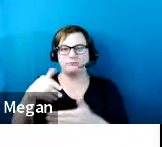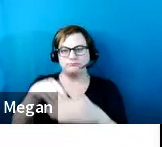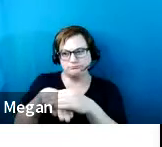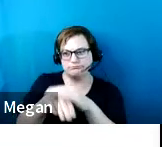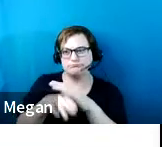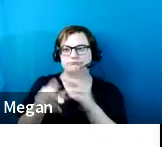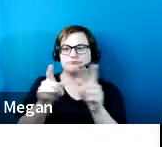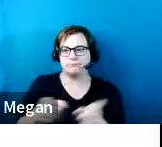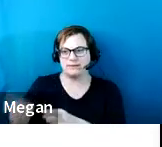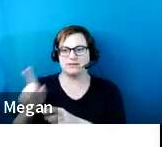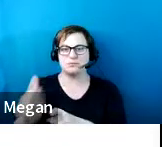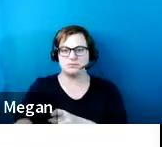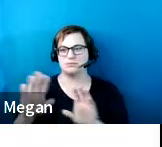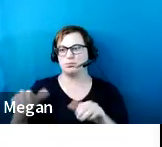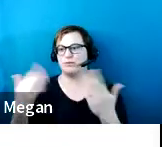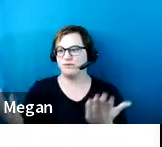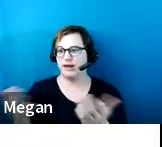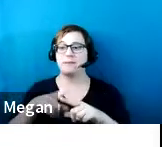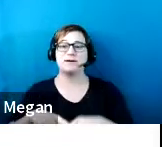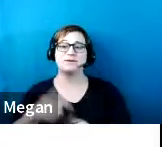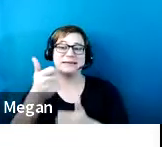each individual facility.